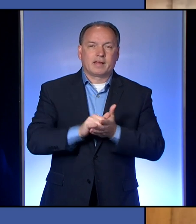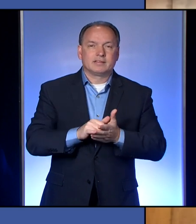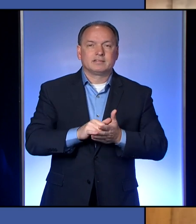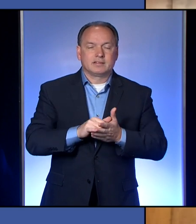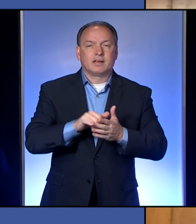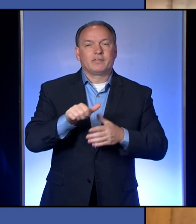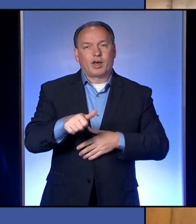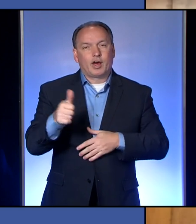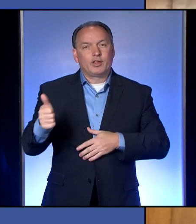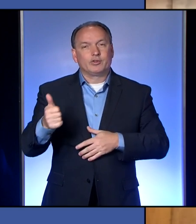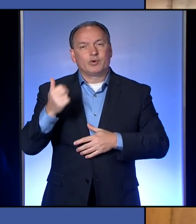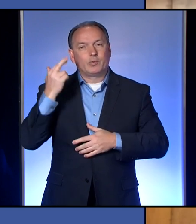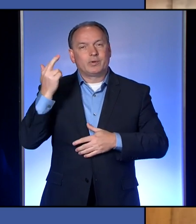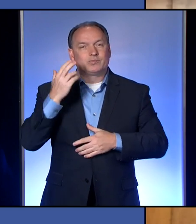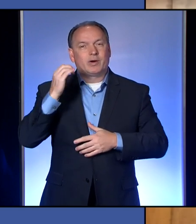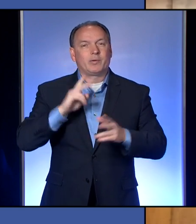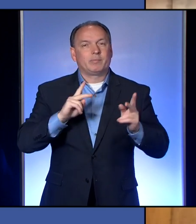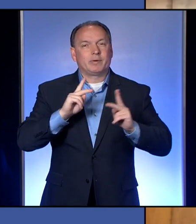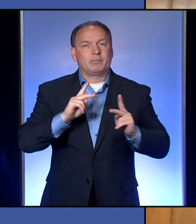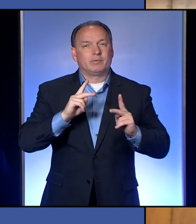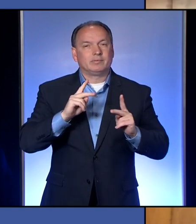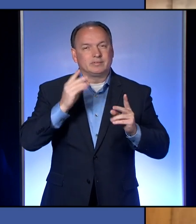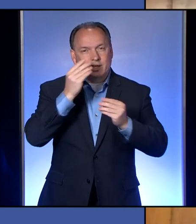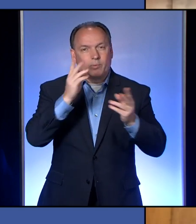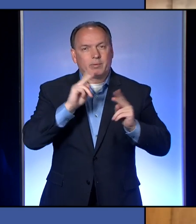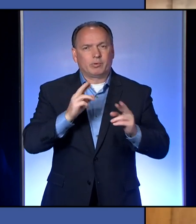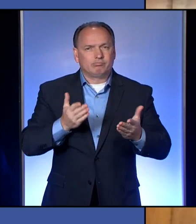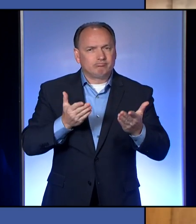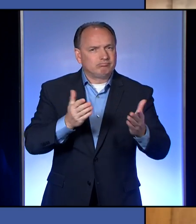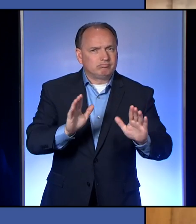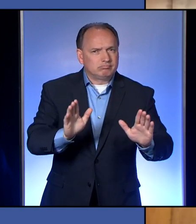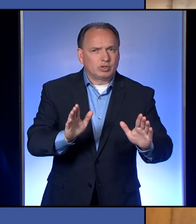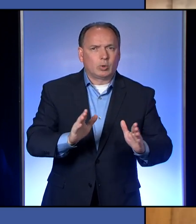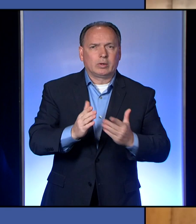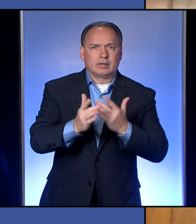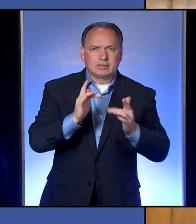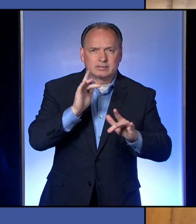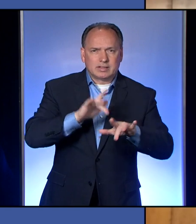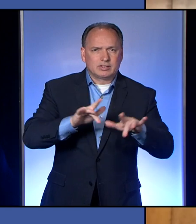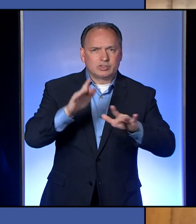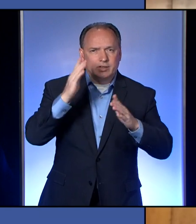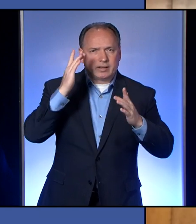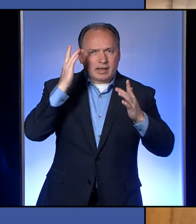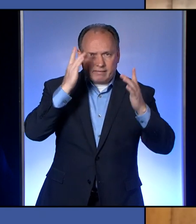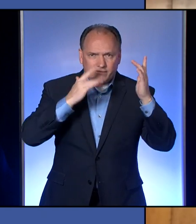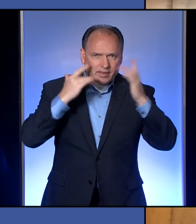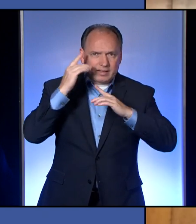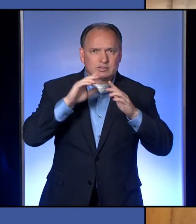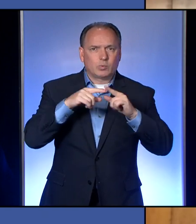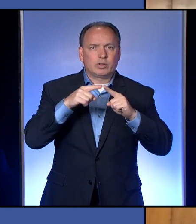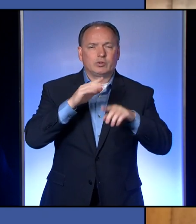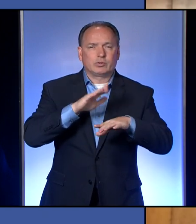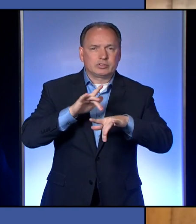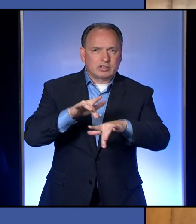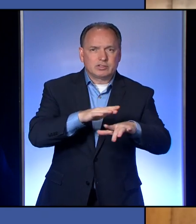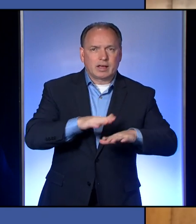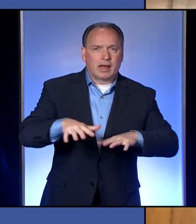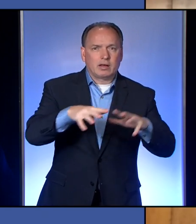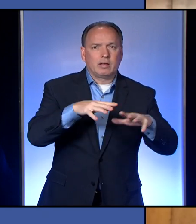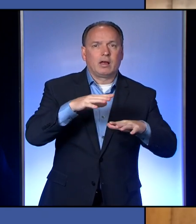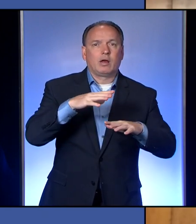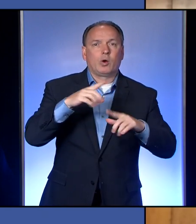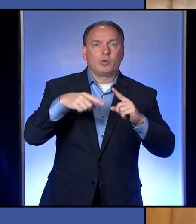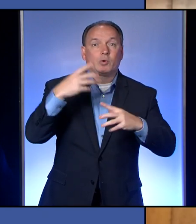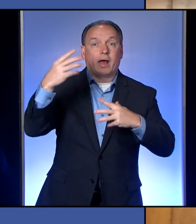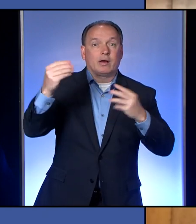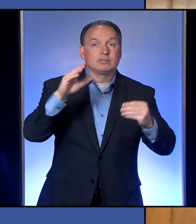we recommend people not touch their face and why they clean their hands very frequently when they're touching surfaces, especially when they're out of